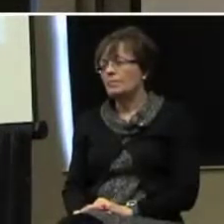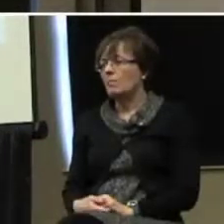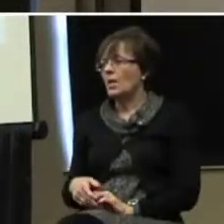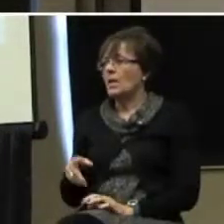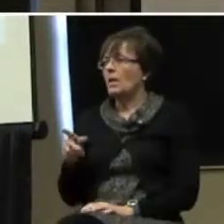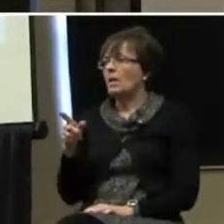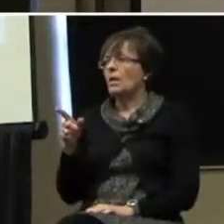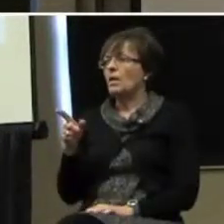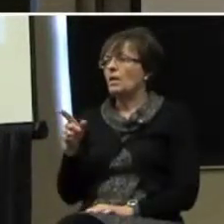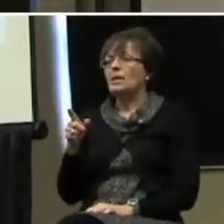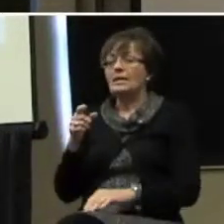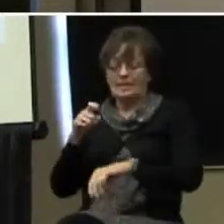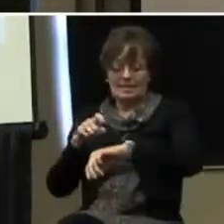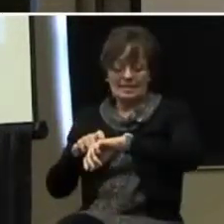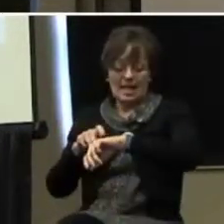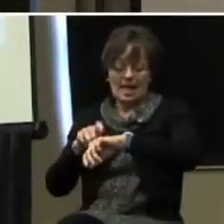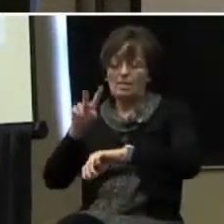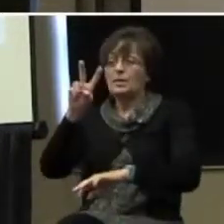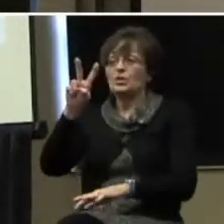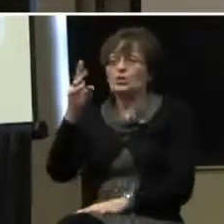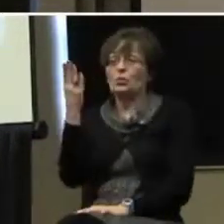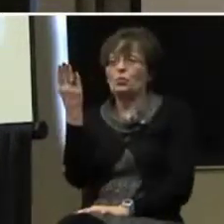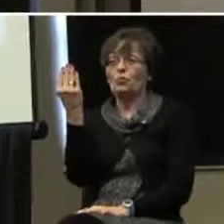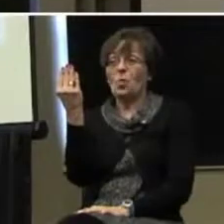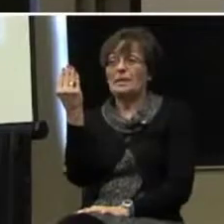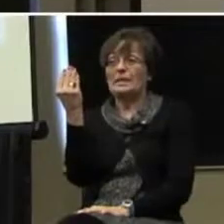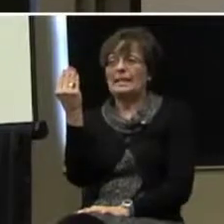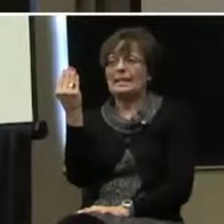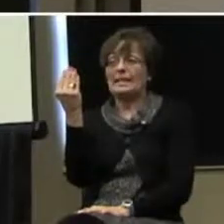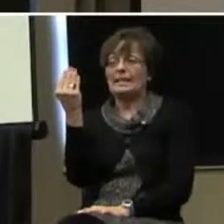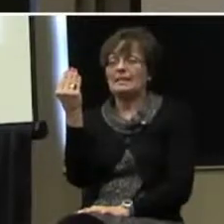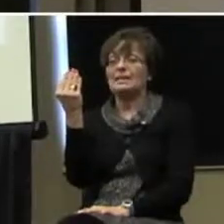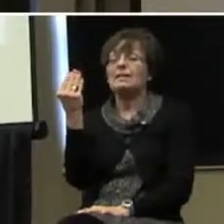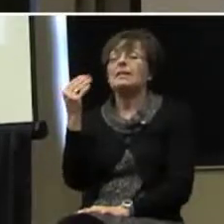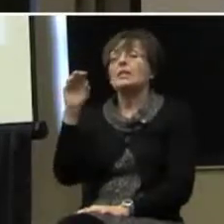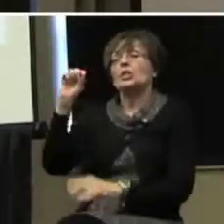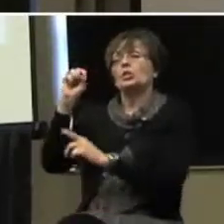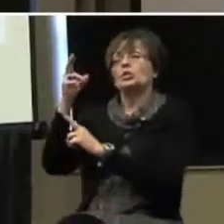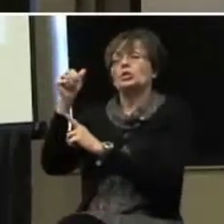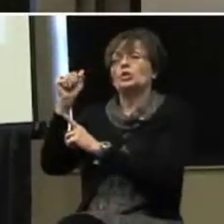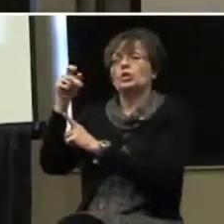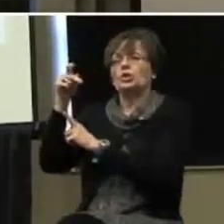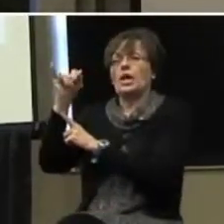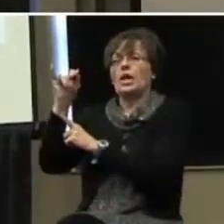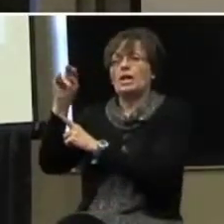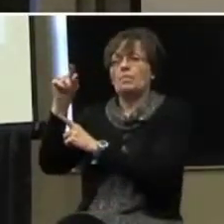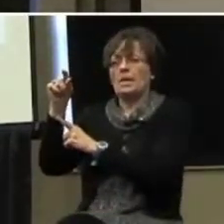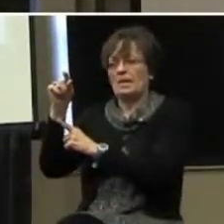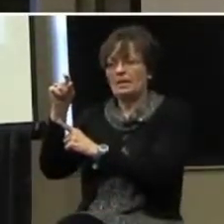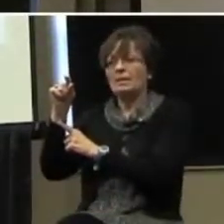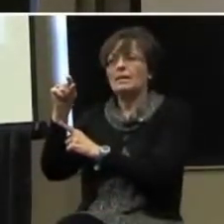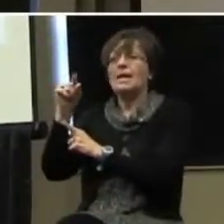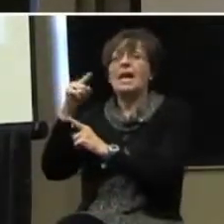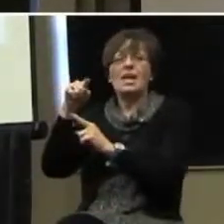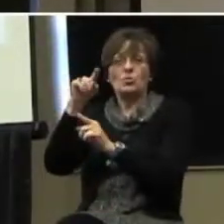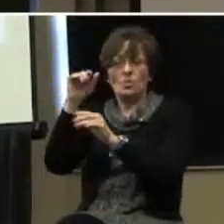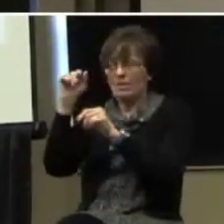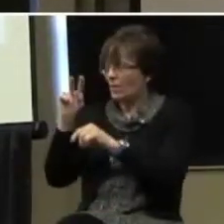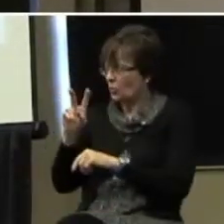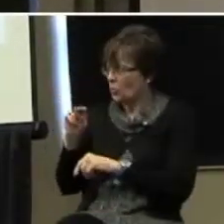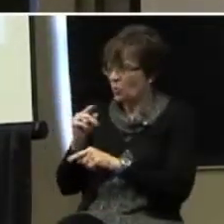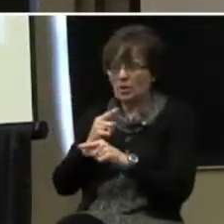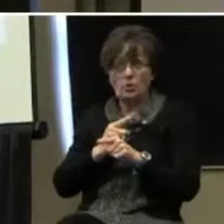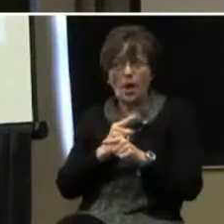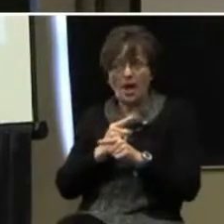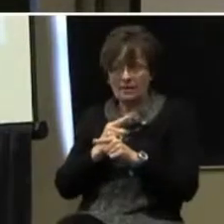Okay. All right, we are at 214, 214, we're at shaping. And we are, you guys are out of here at 230,